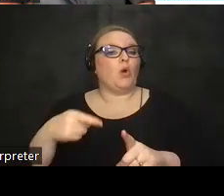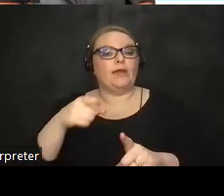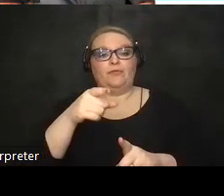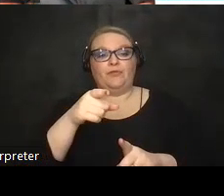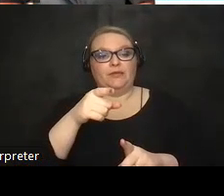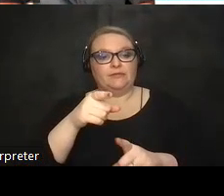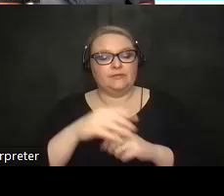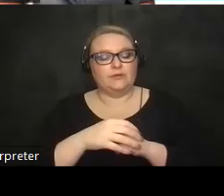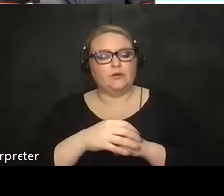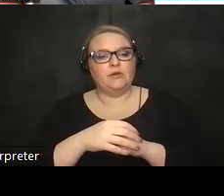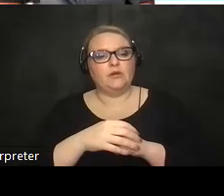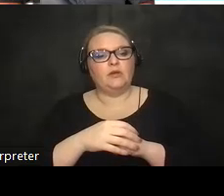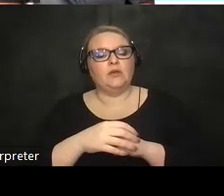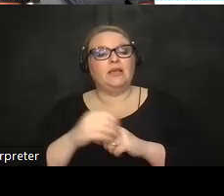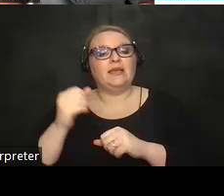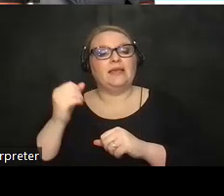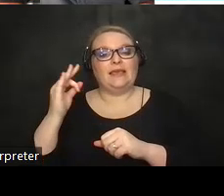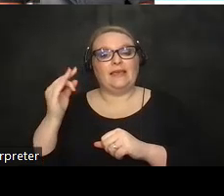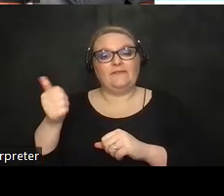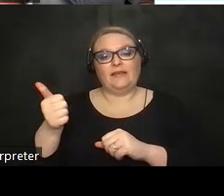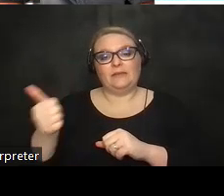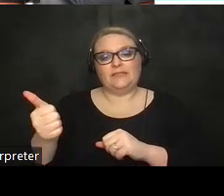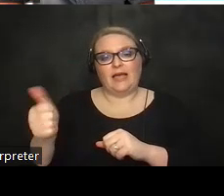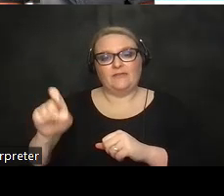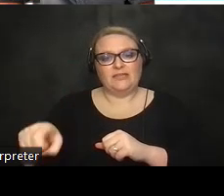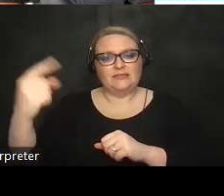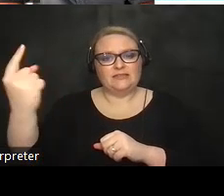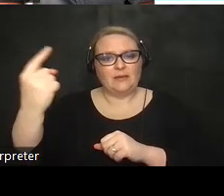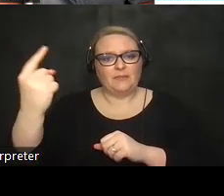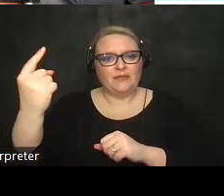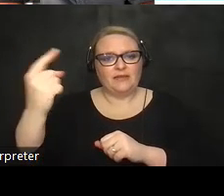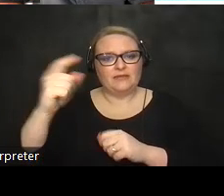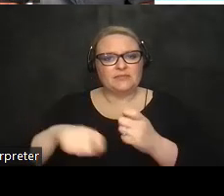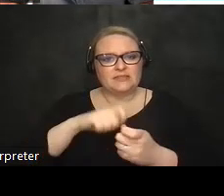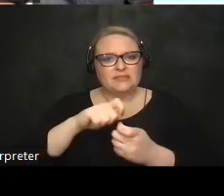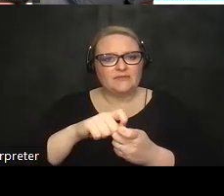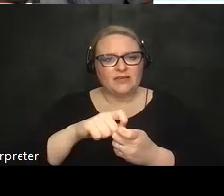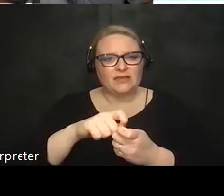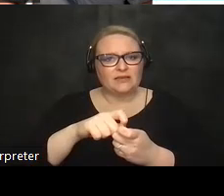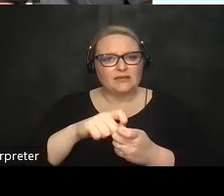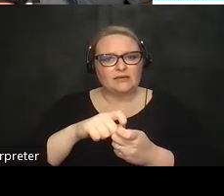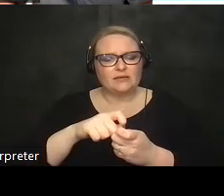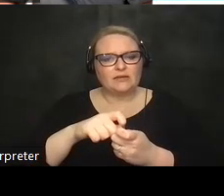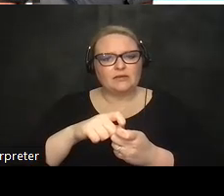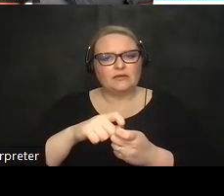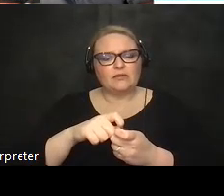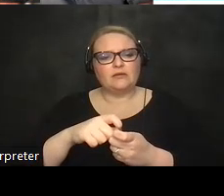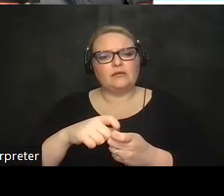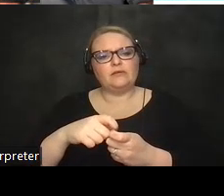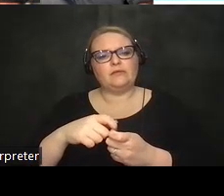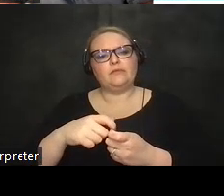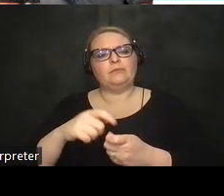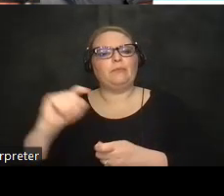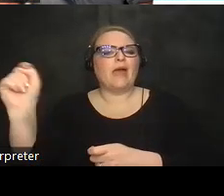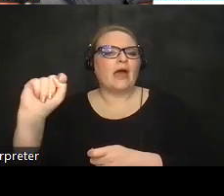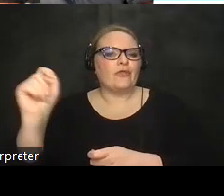that if if he needed something specific like you know i'd like to go to the washroom please or